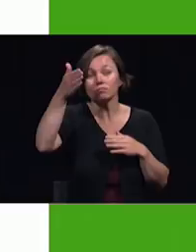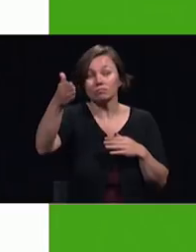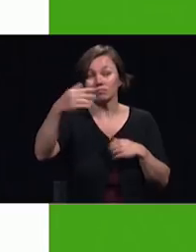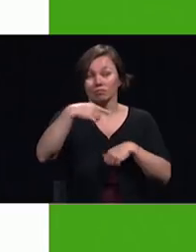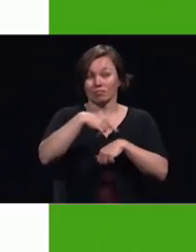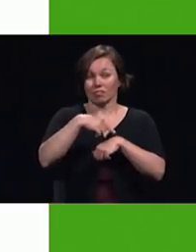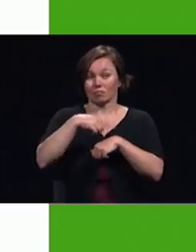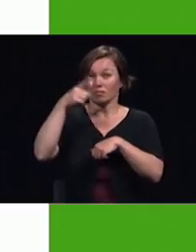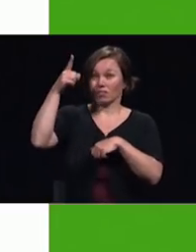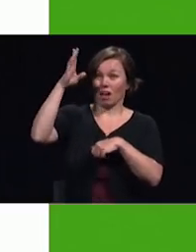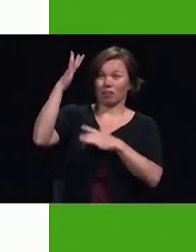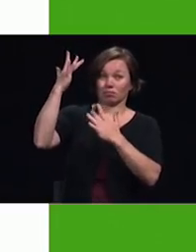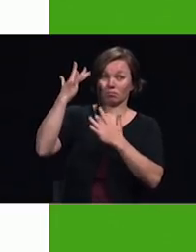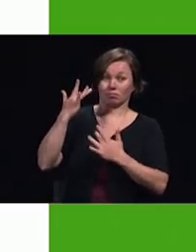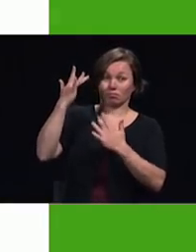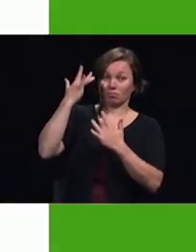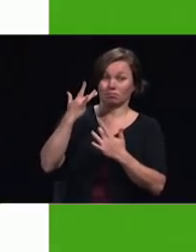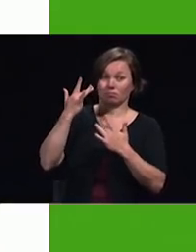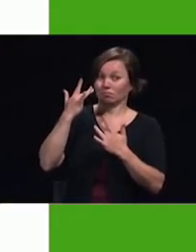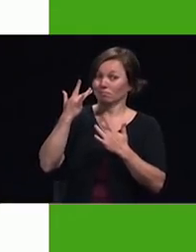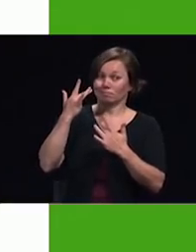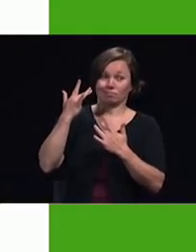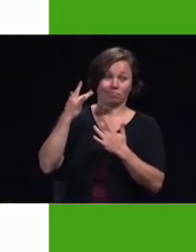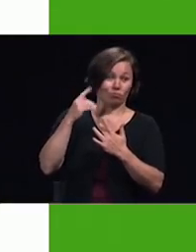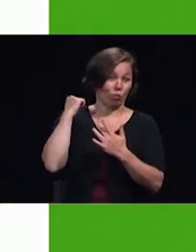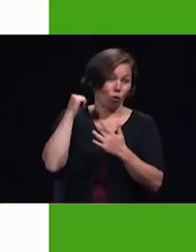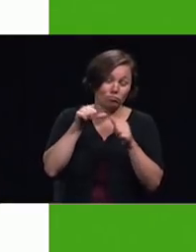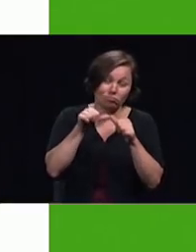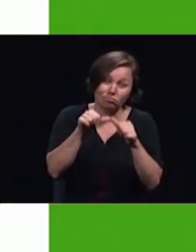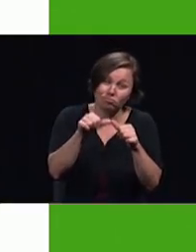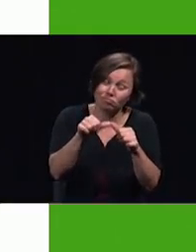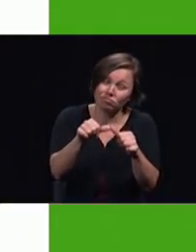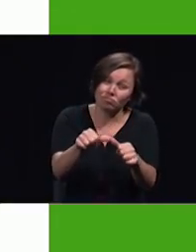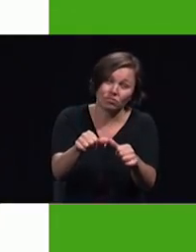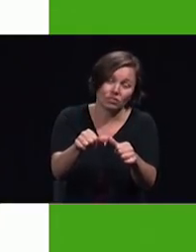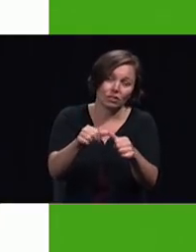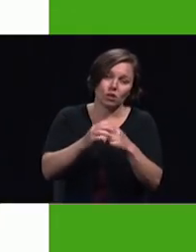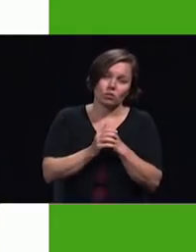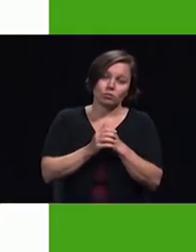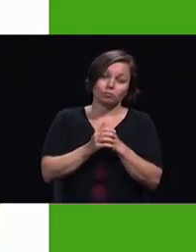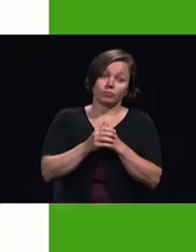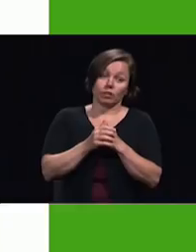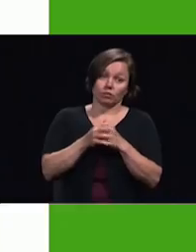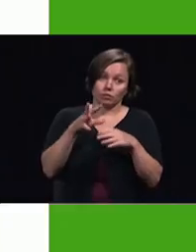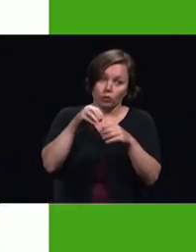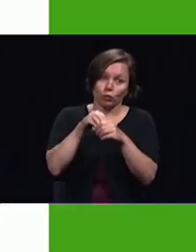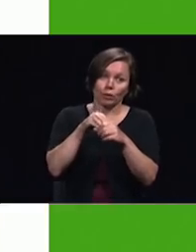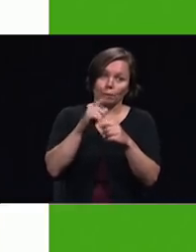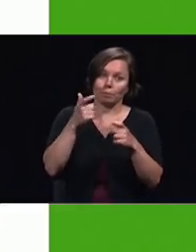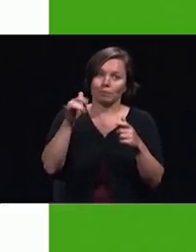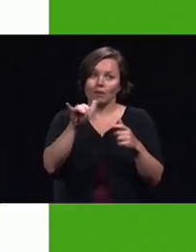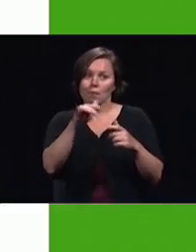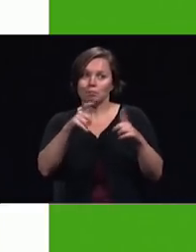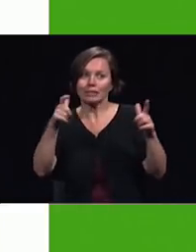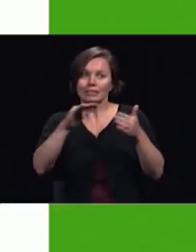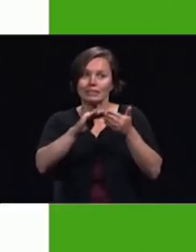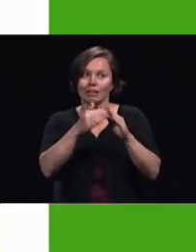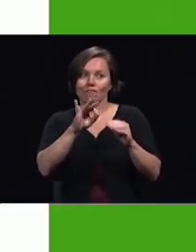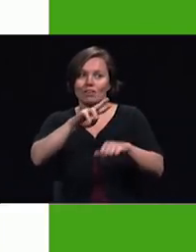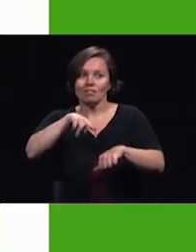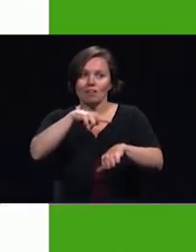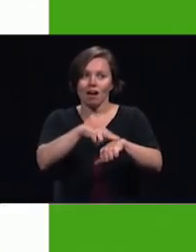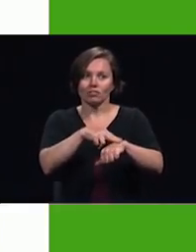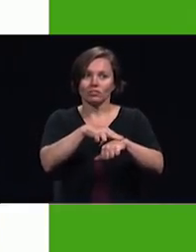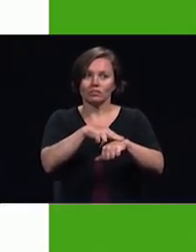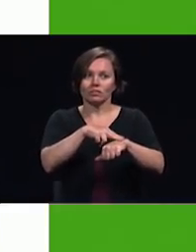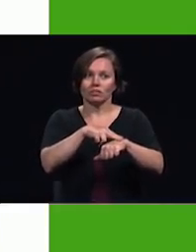little further on the conditions prevailing in society and especially in the great cities of the nations proclaim in thunder